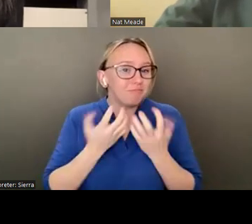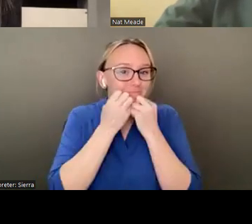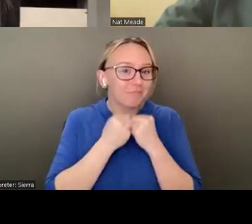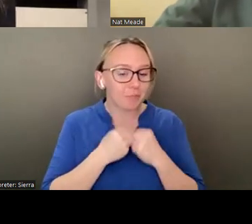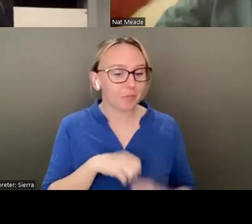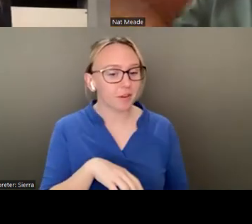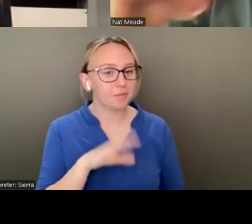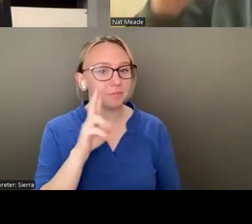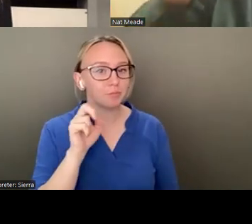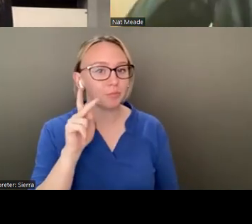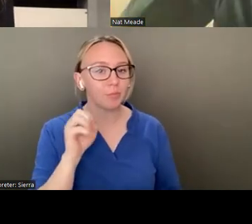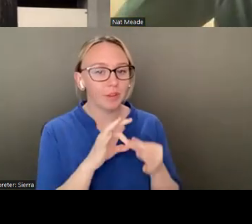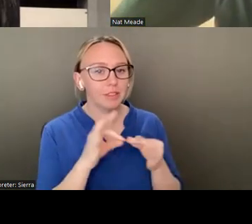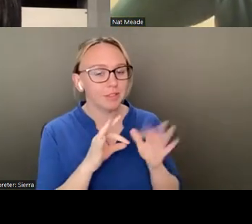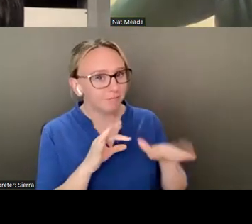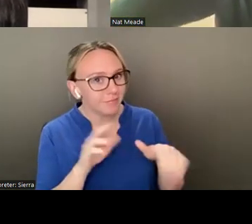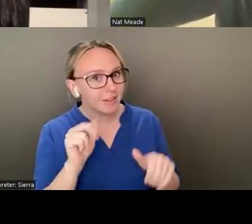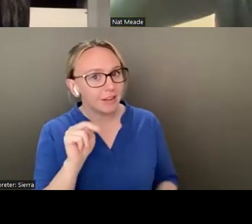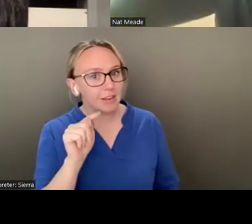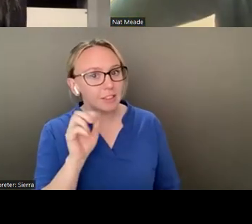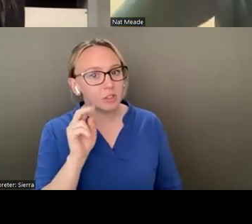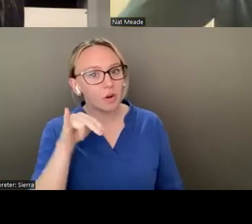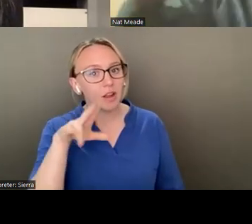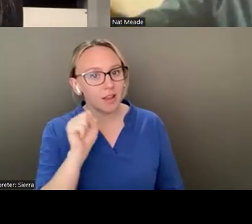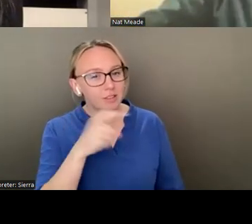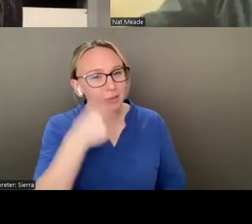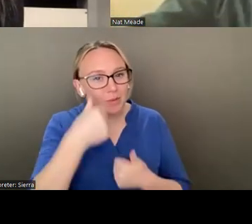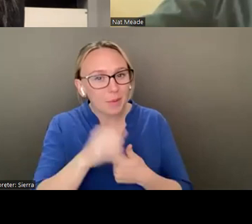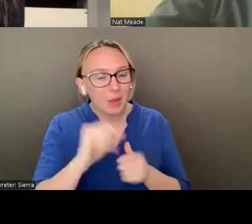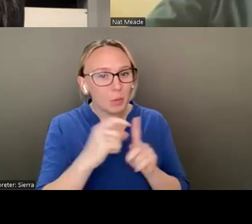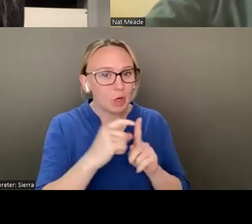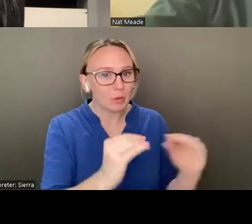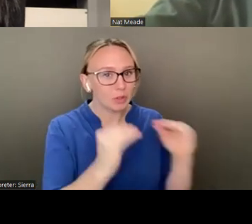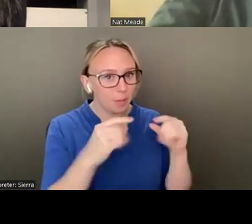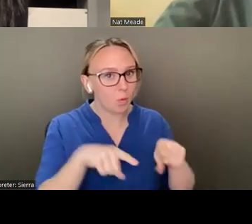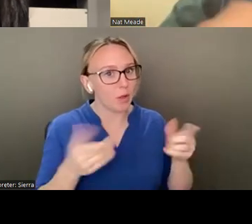Antonius, it is, you have to remember the word that you taught me when you were here.